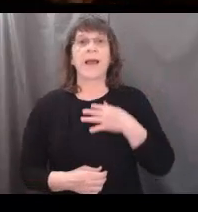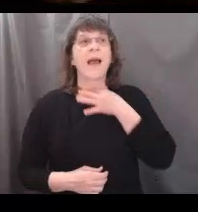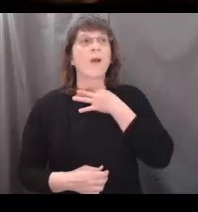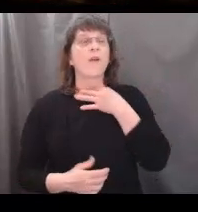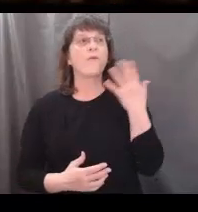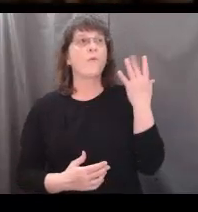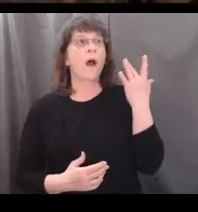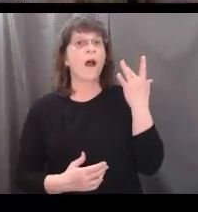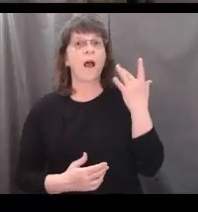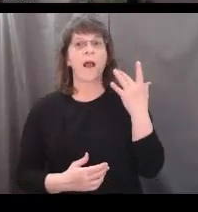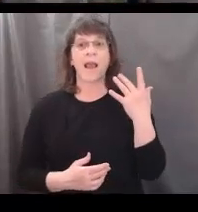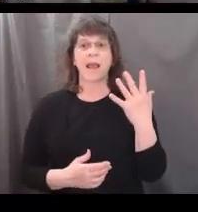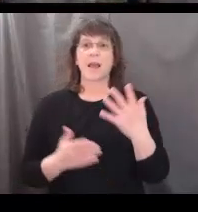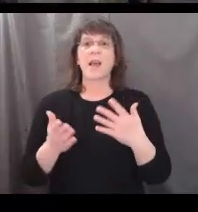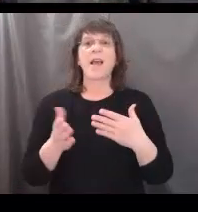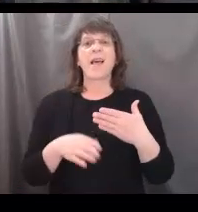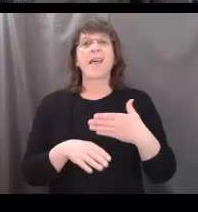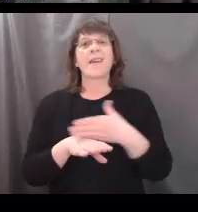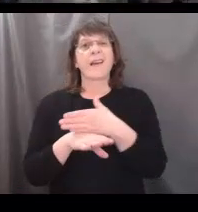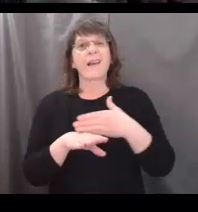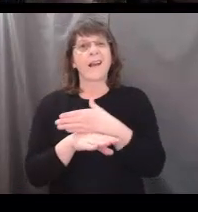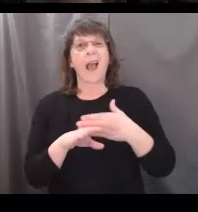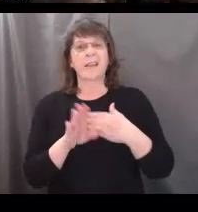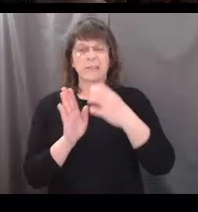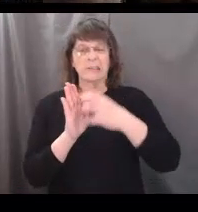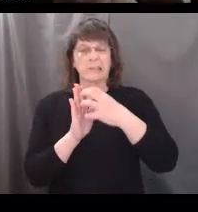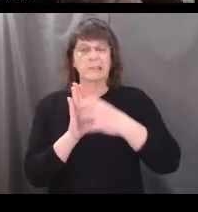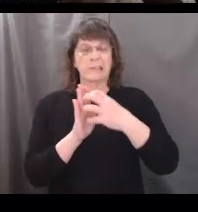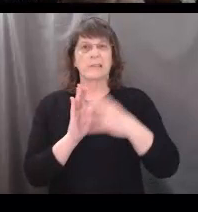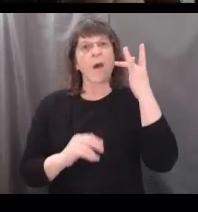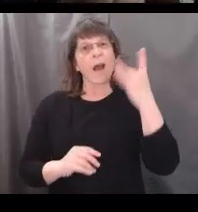why the cut marks are so jagged.